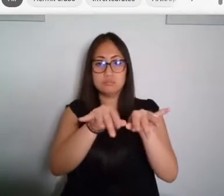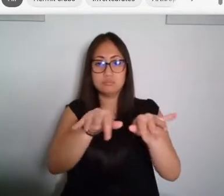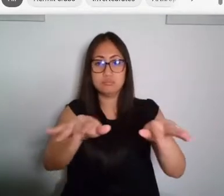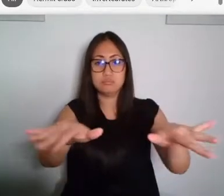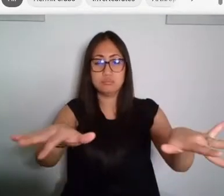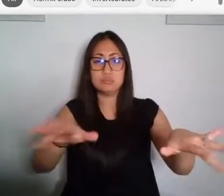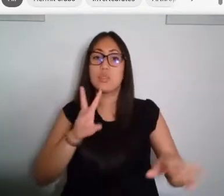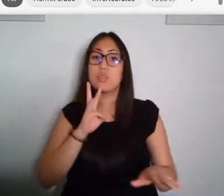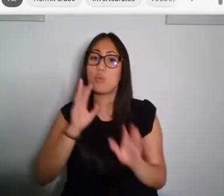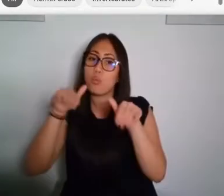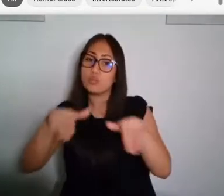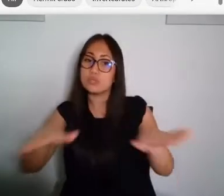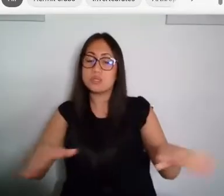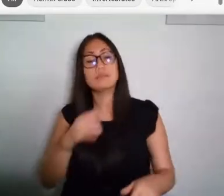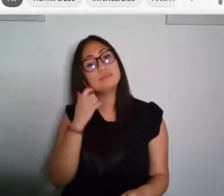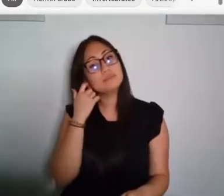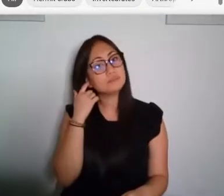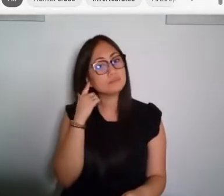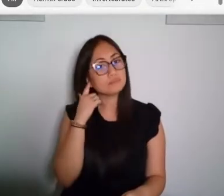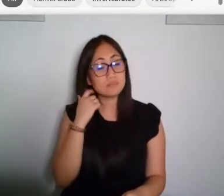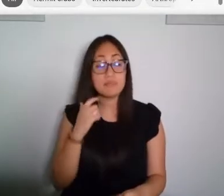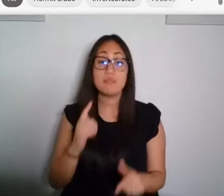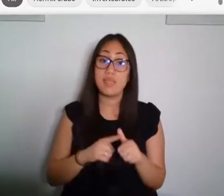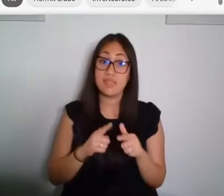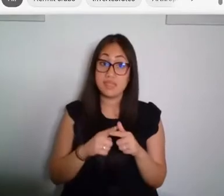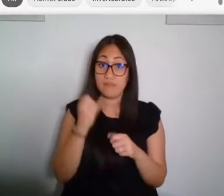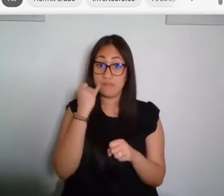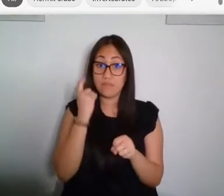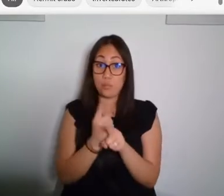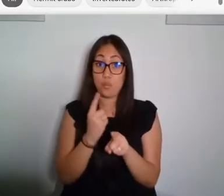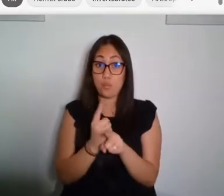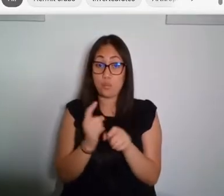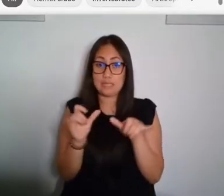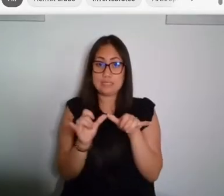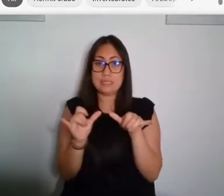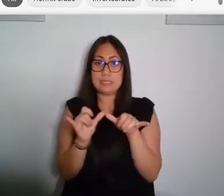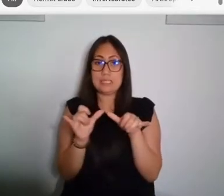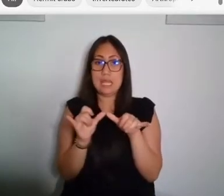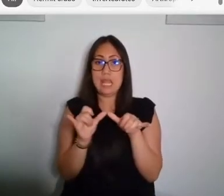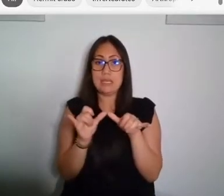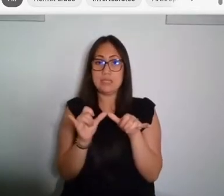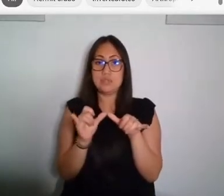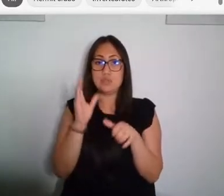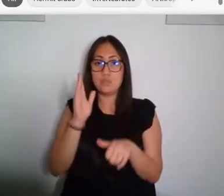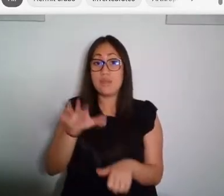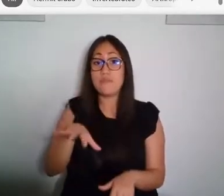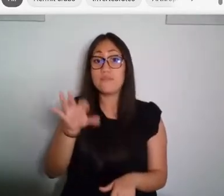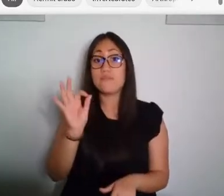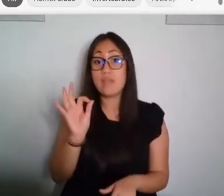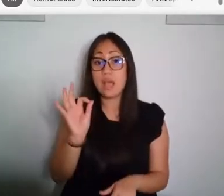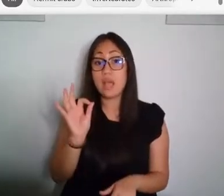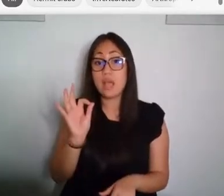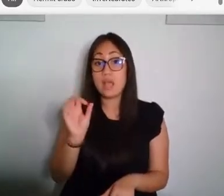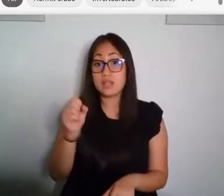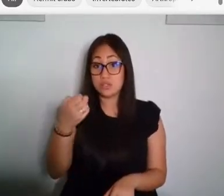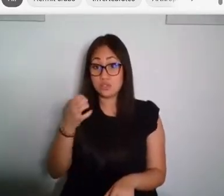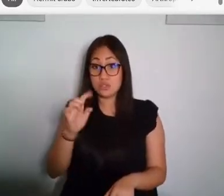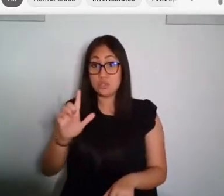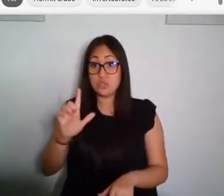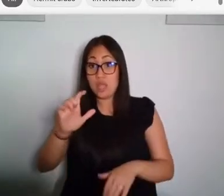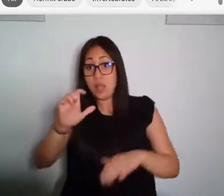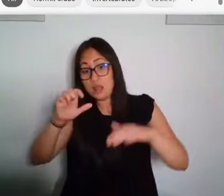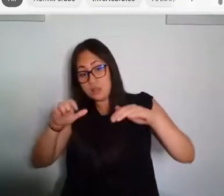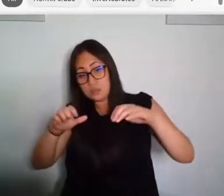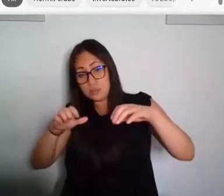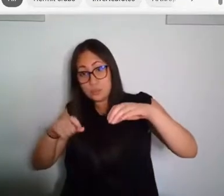at an appropriate size, which can depend on the species, the hermit crabs will find their first shell, crawl in, and go on their way. Of course,